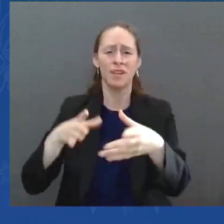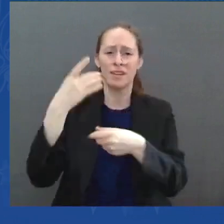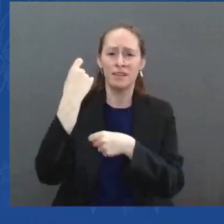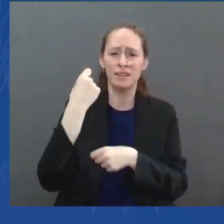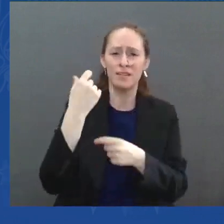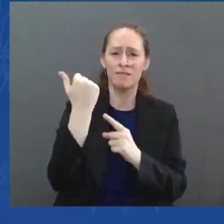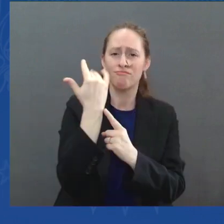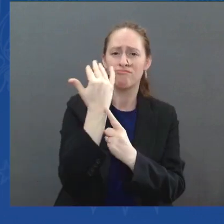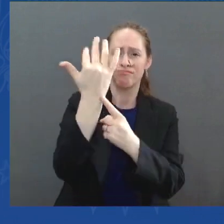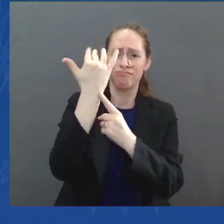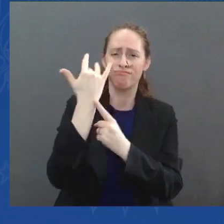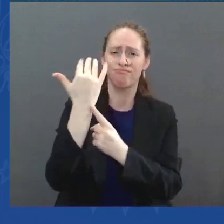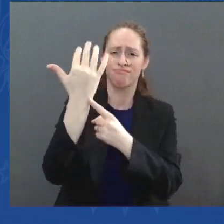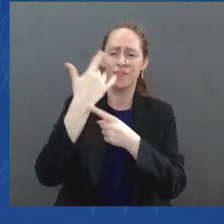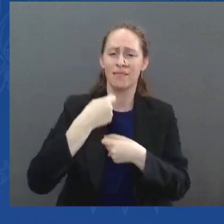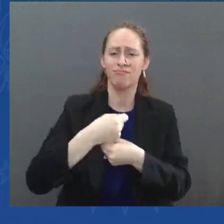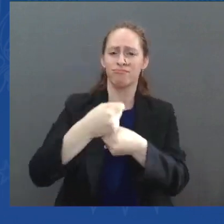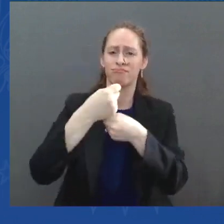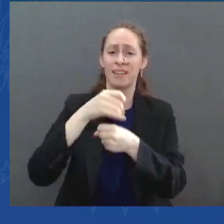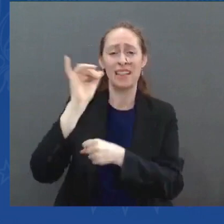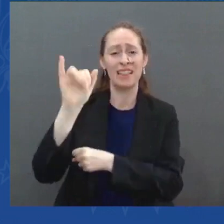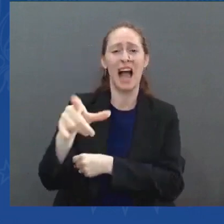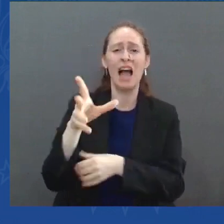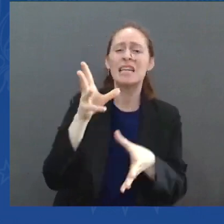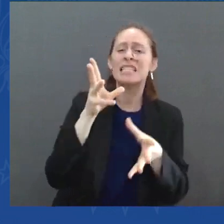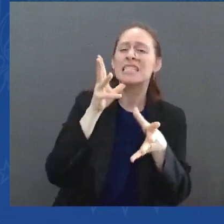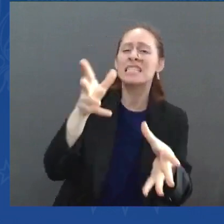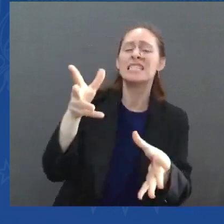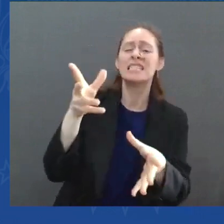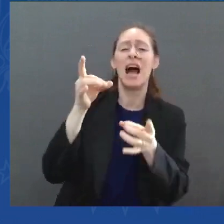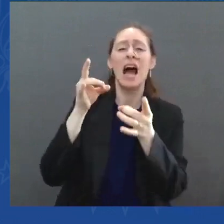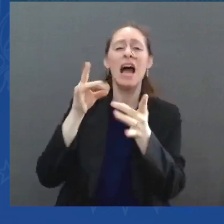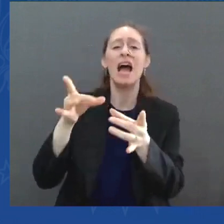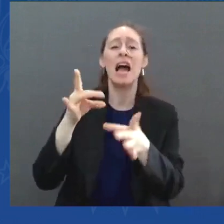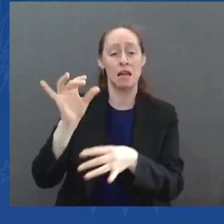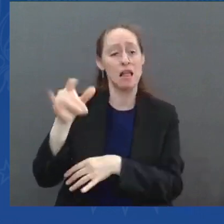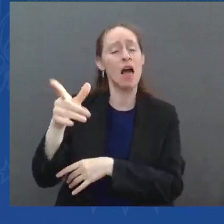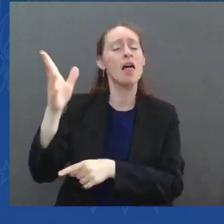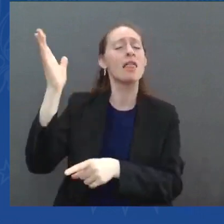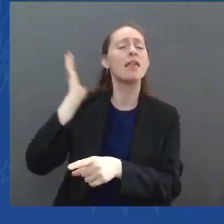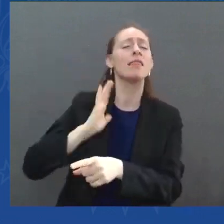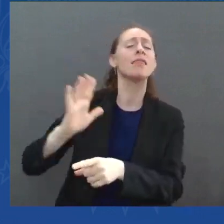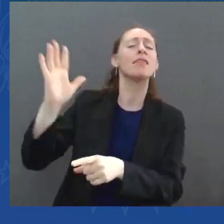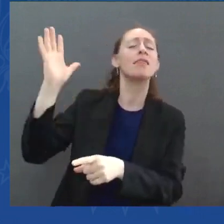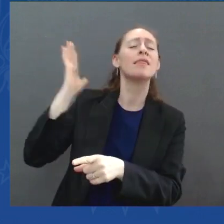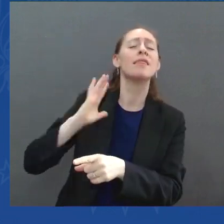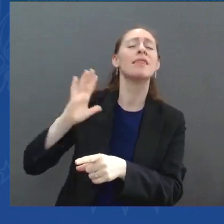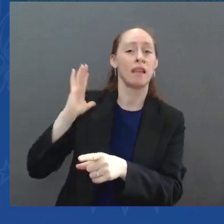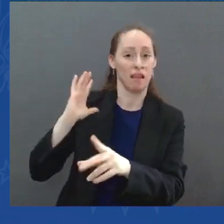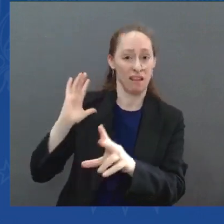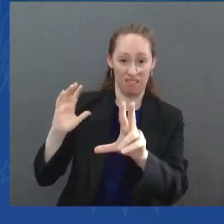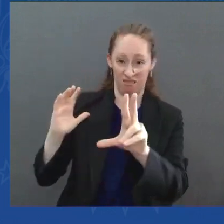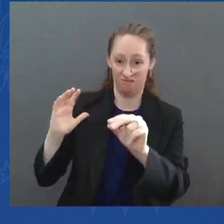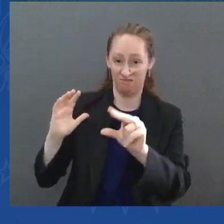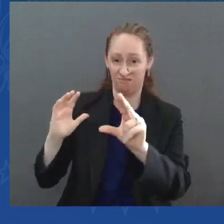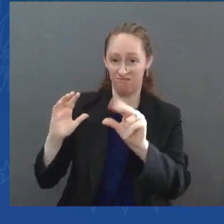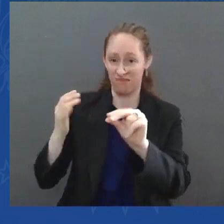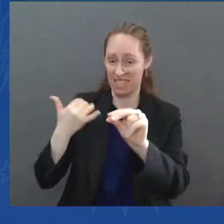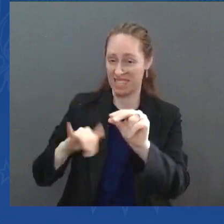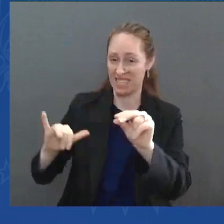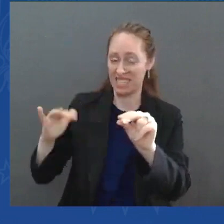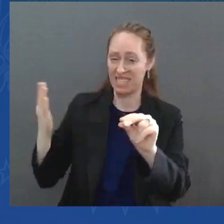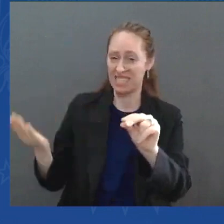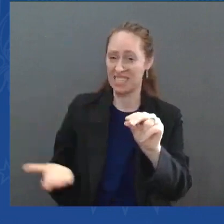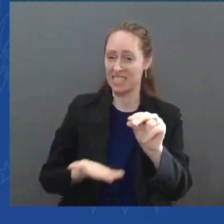problem. And I know many of the civil rights leaders here know you've heard me say it a hundred times. Hate never